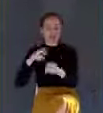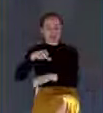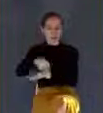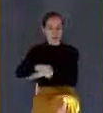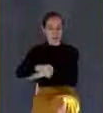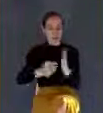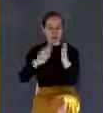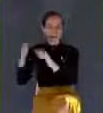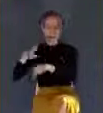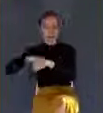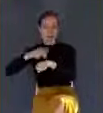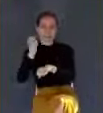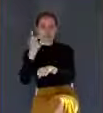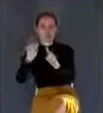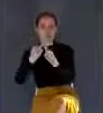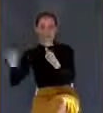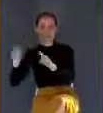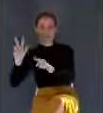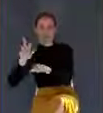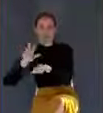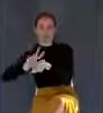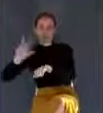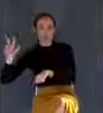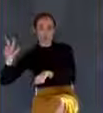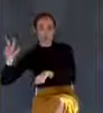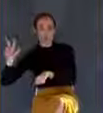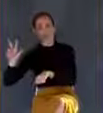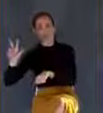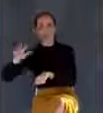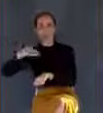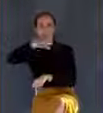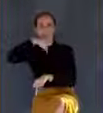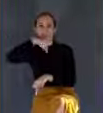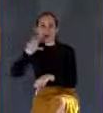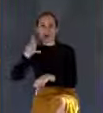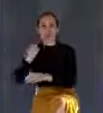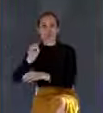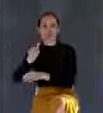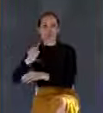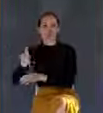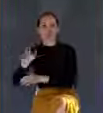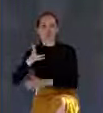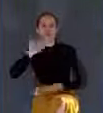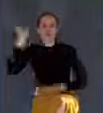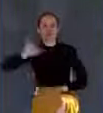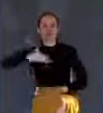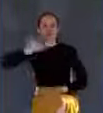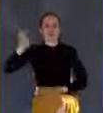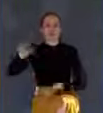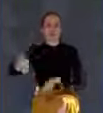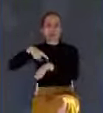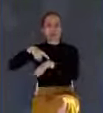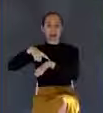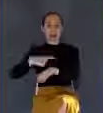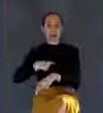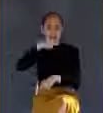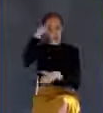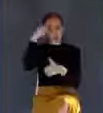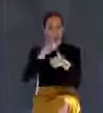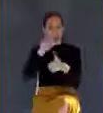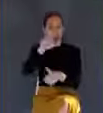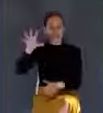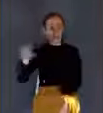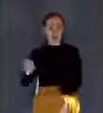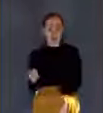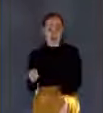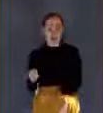that was the rooster crowing time. And believe me, I can relate to that. When I was in Africa and Uganda one time, they gave me a room. And right outside the window was a